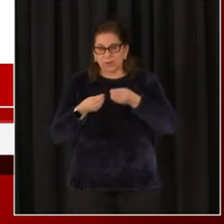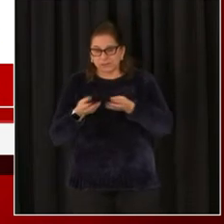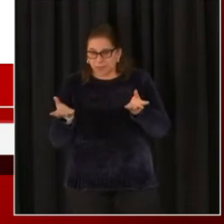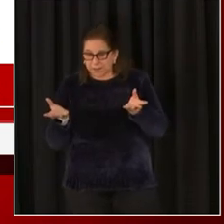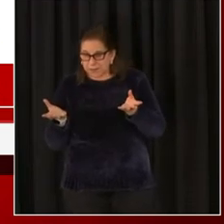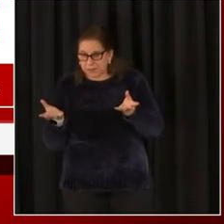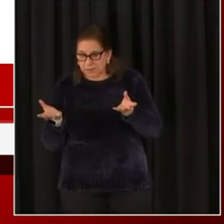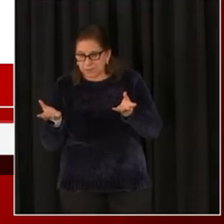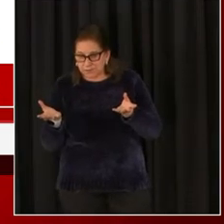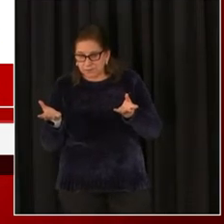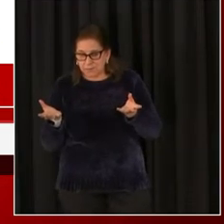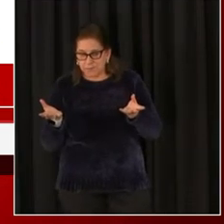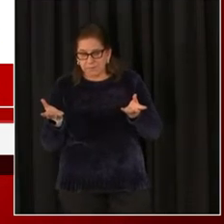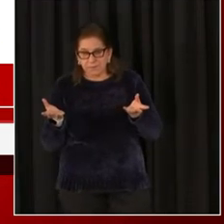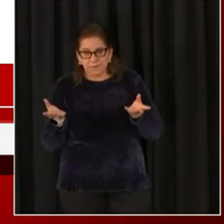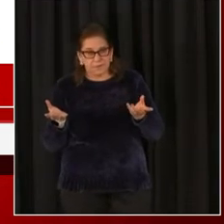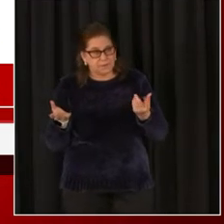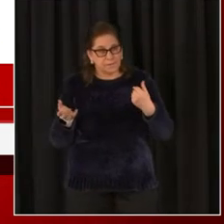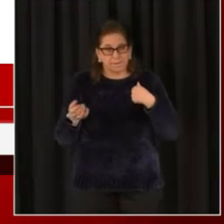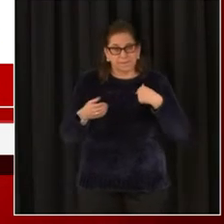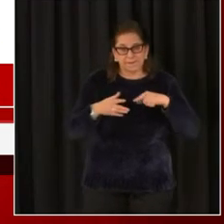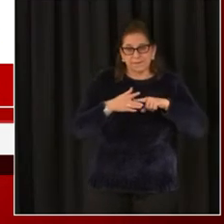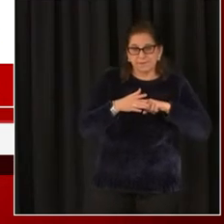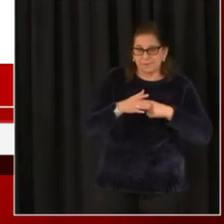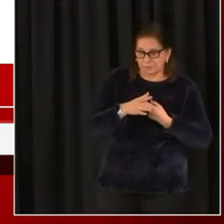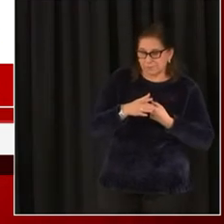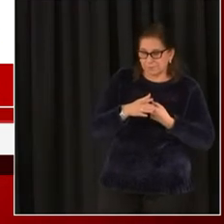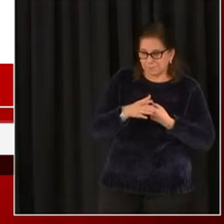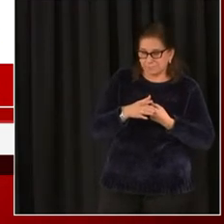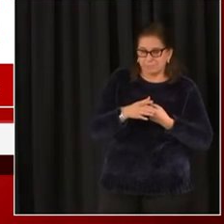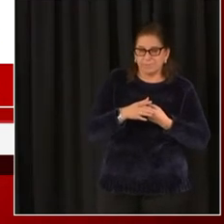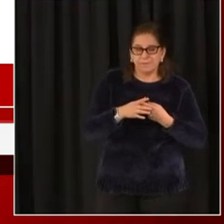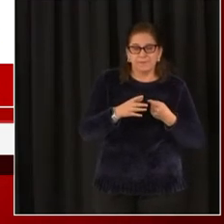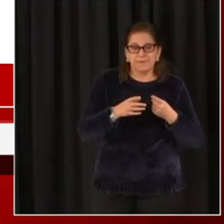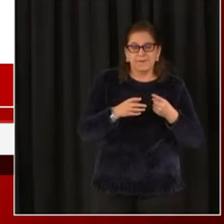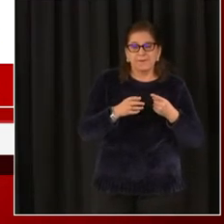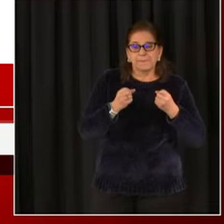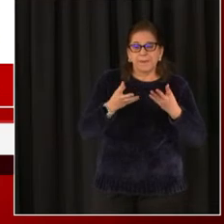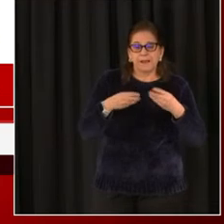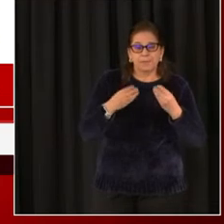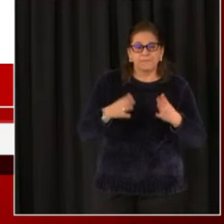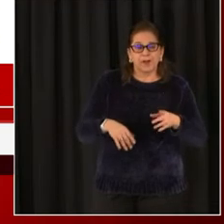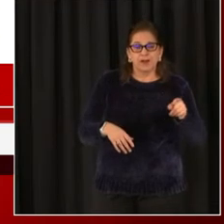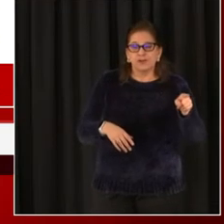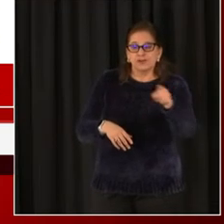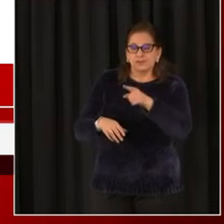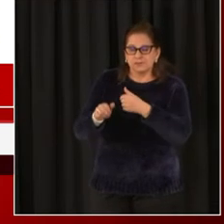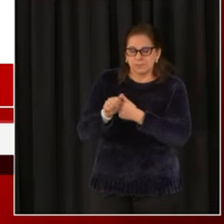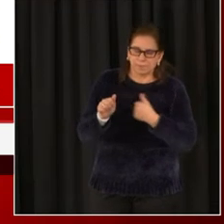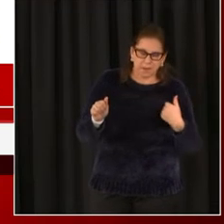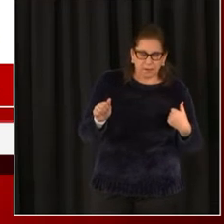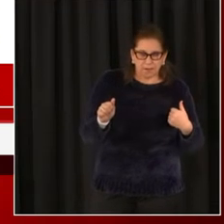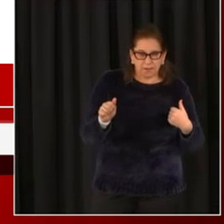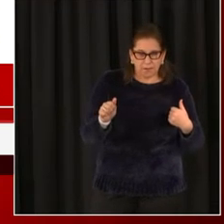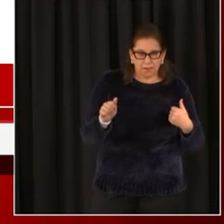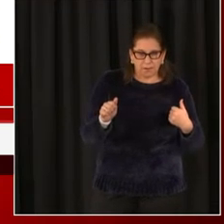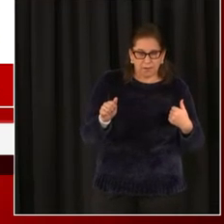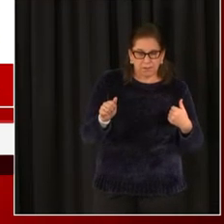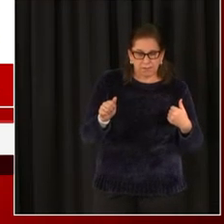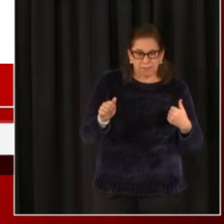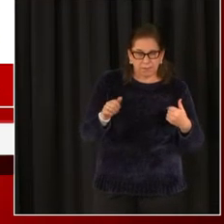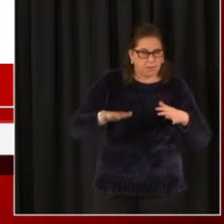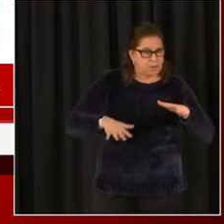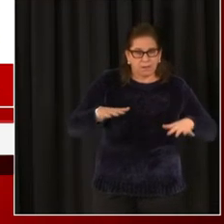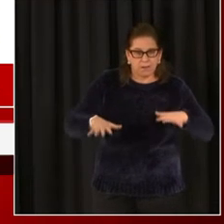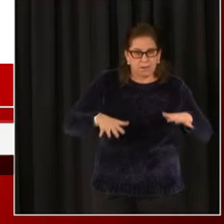reporting. The vaccine has when we first started, some of our providers had a lag between putting that dose in somebody's arm and